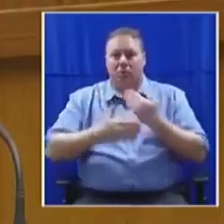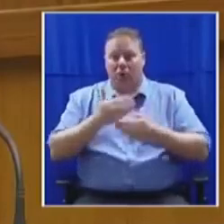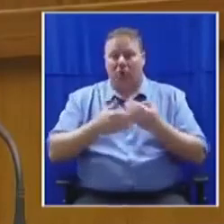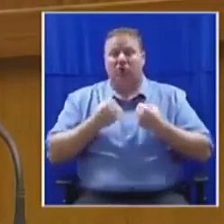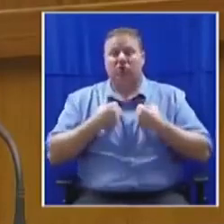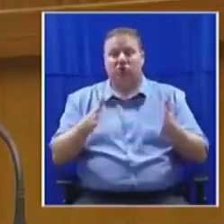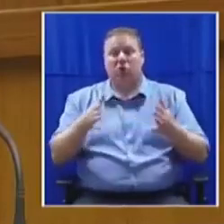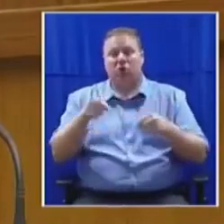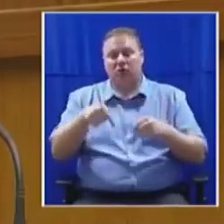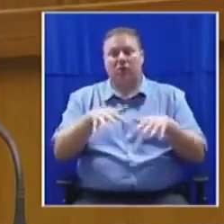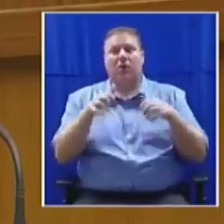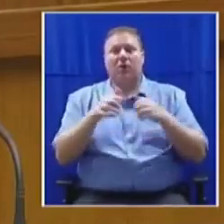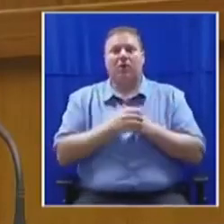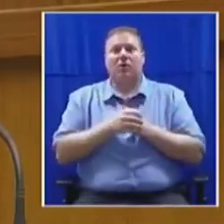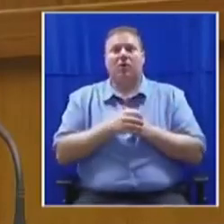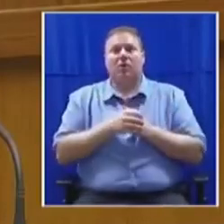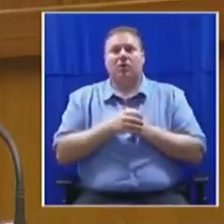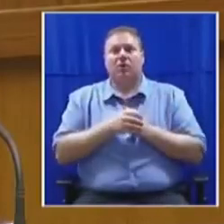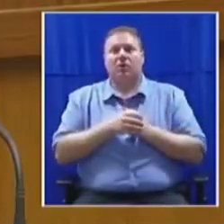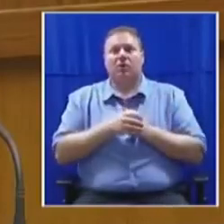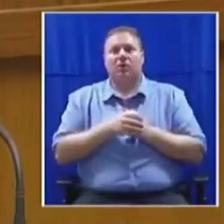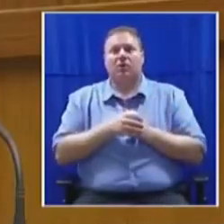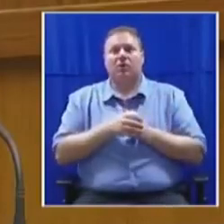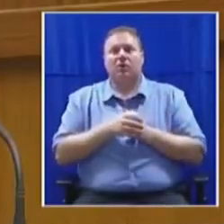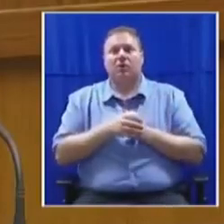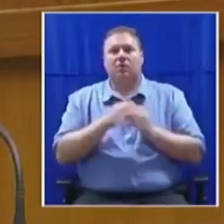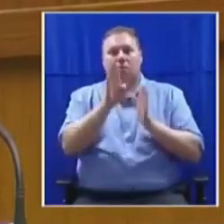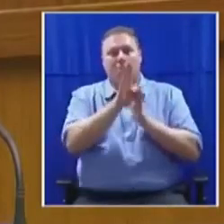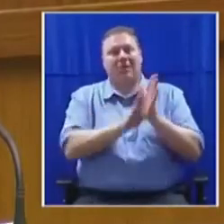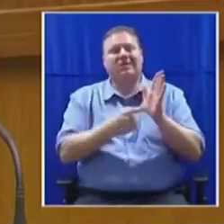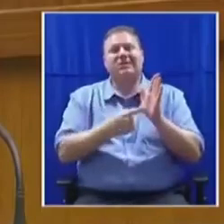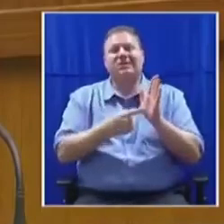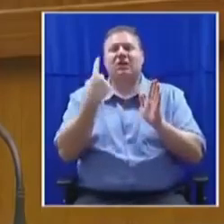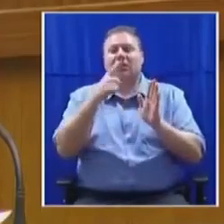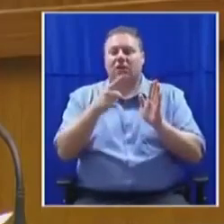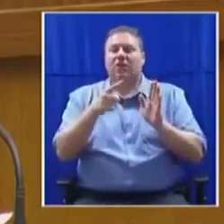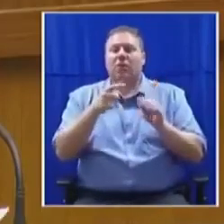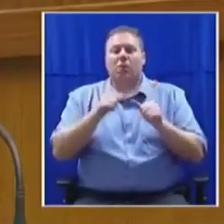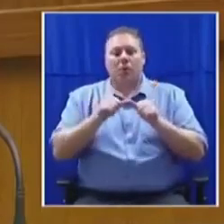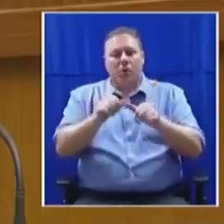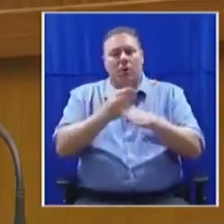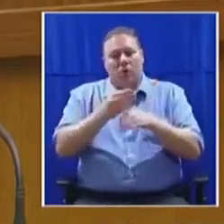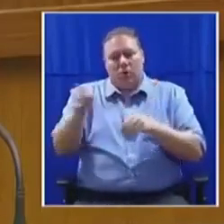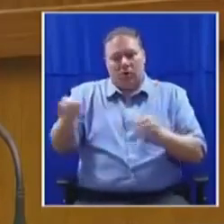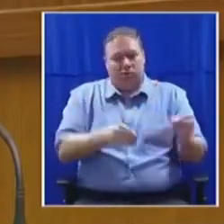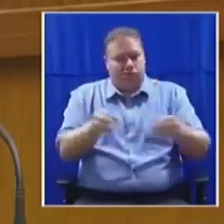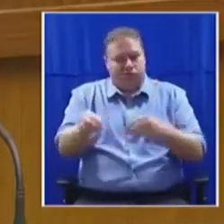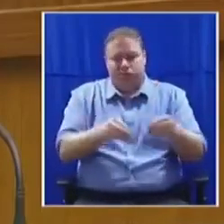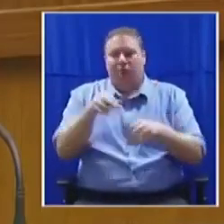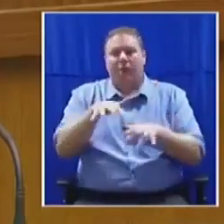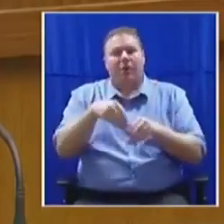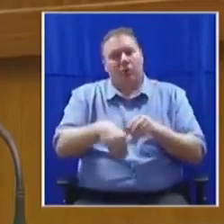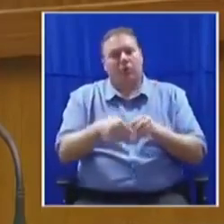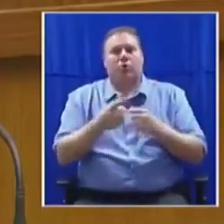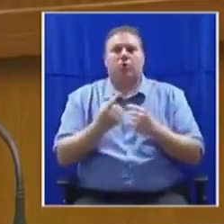Parliament to introduce an insourcing private member's bill. A capable state will provide the quality of work and can additionally